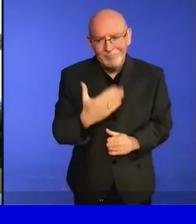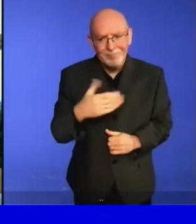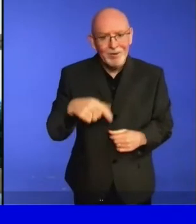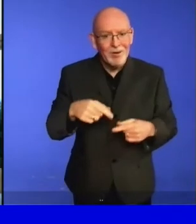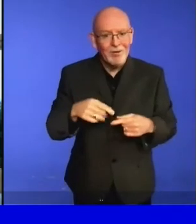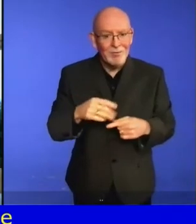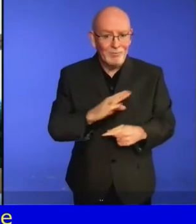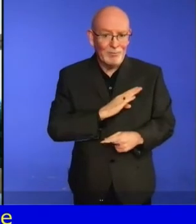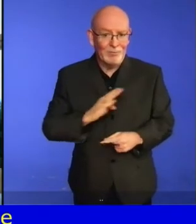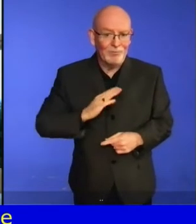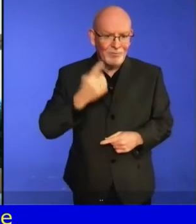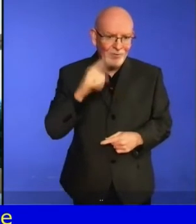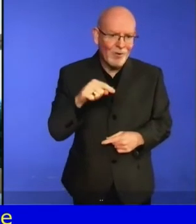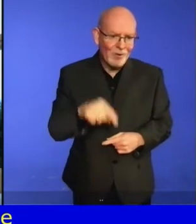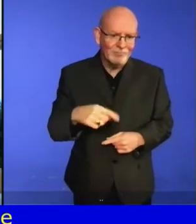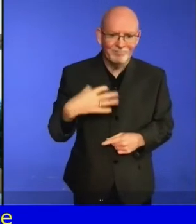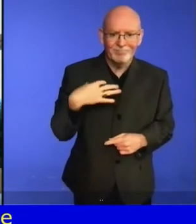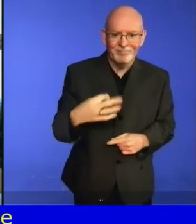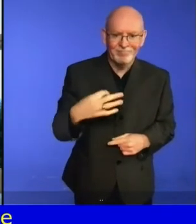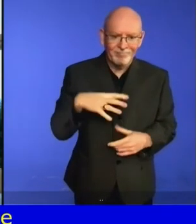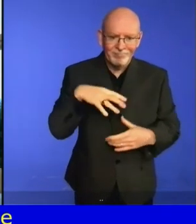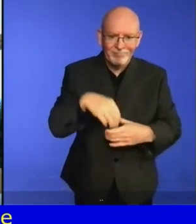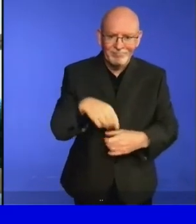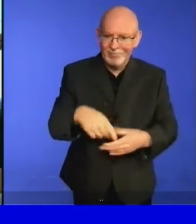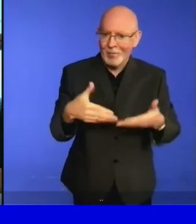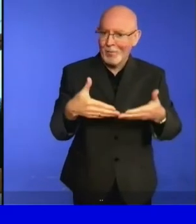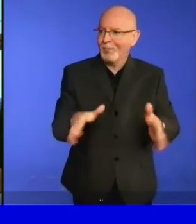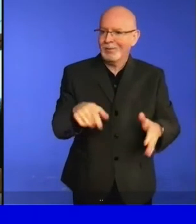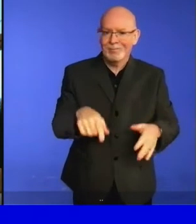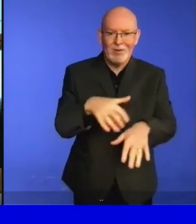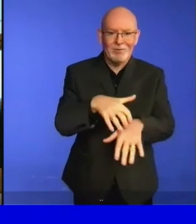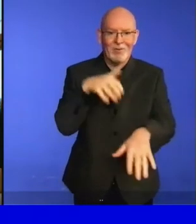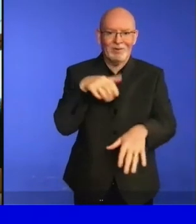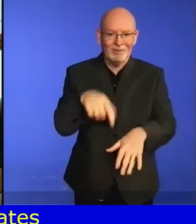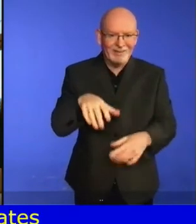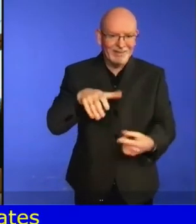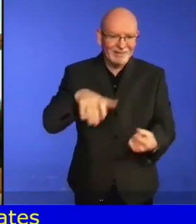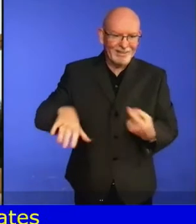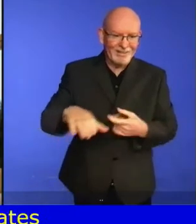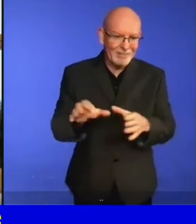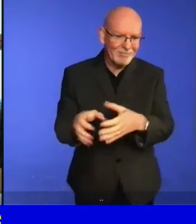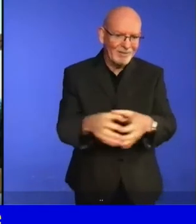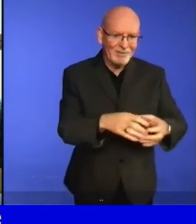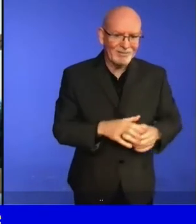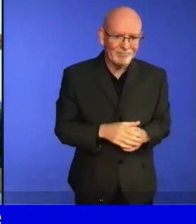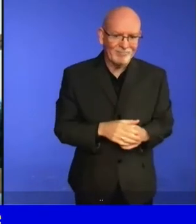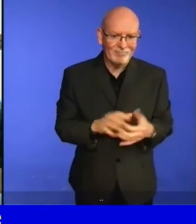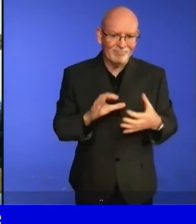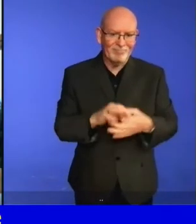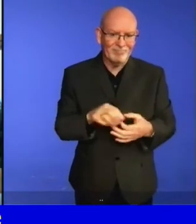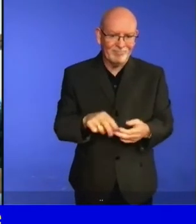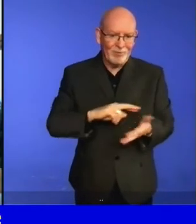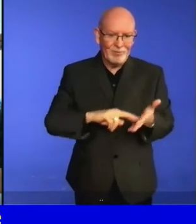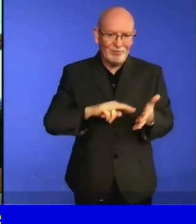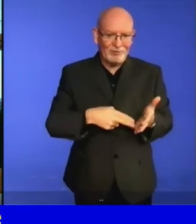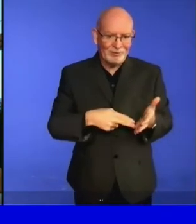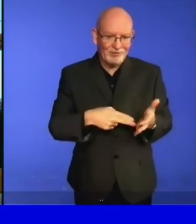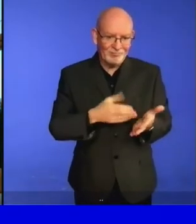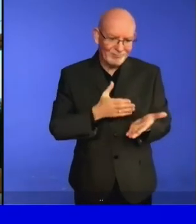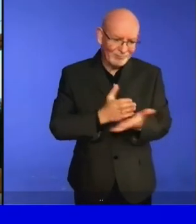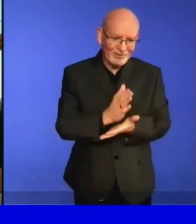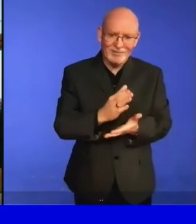Persons with Disabilities. Allow me at the outset to pay tribute to the outgoing special rapporteur,